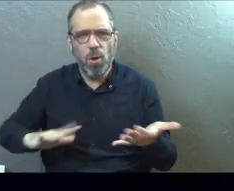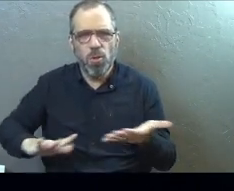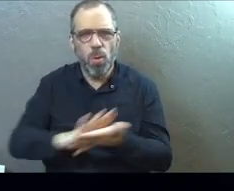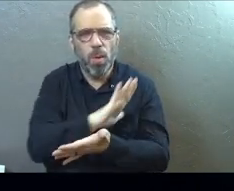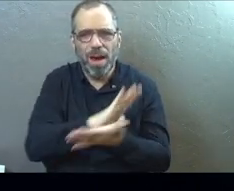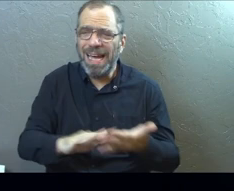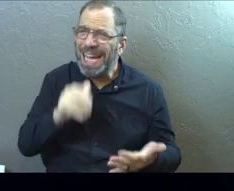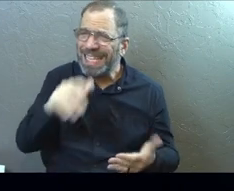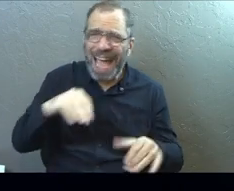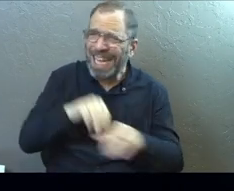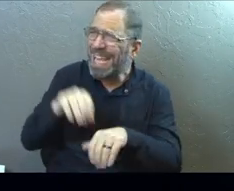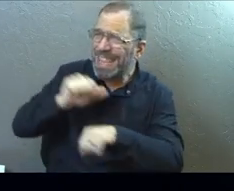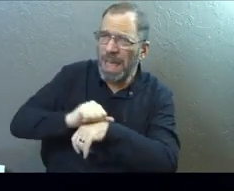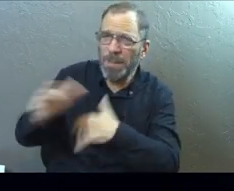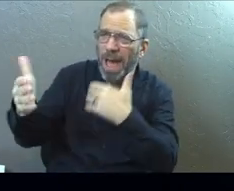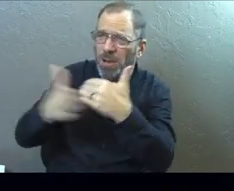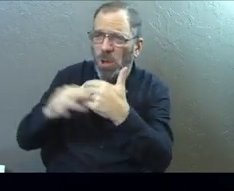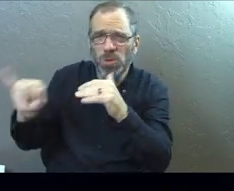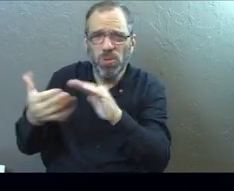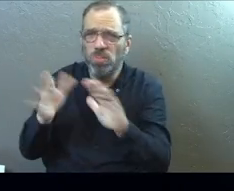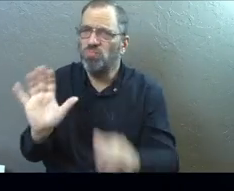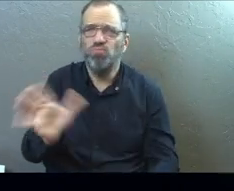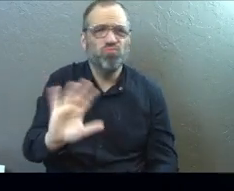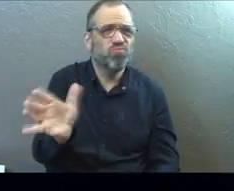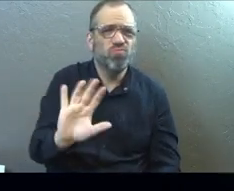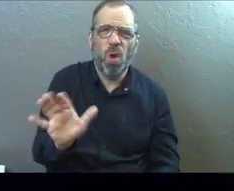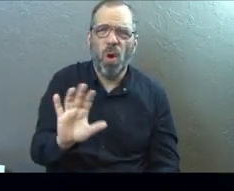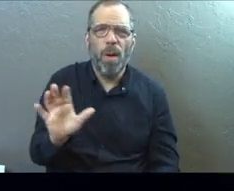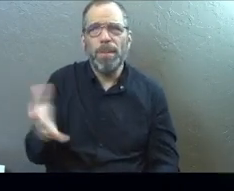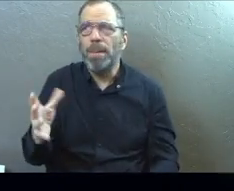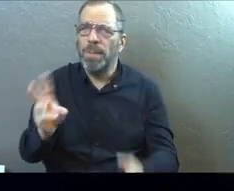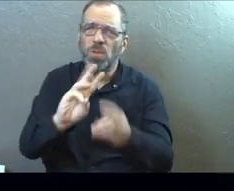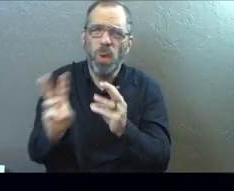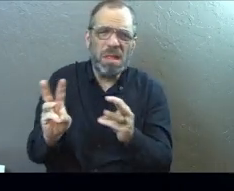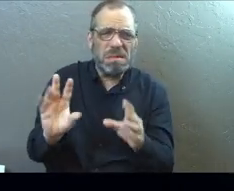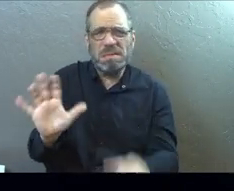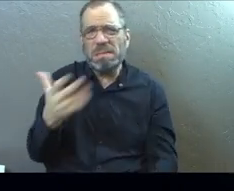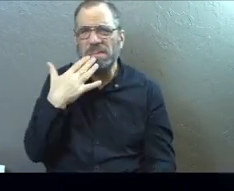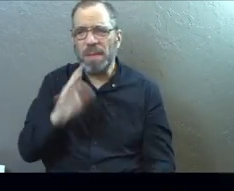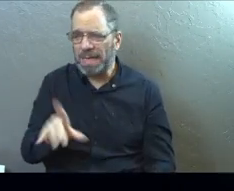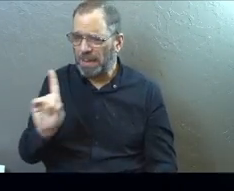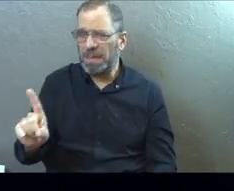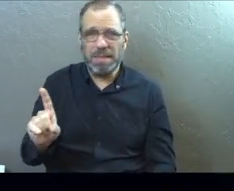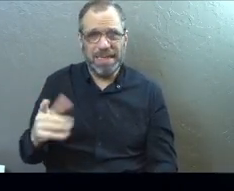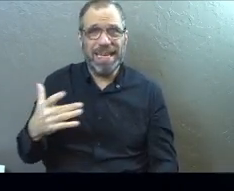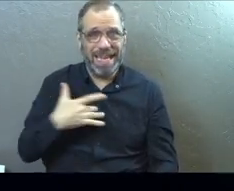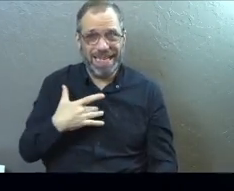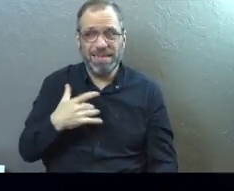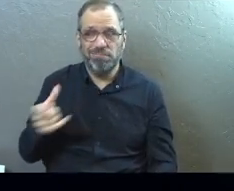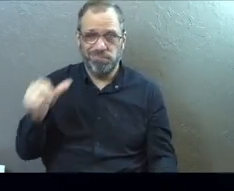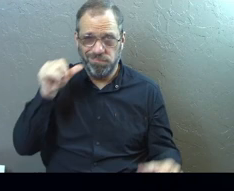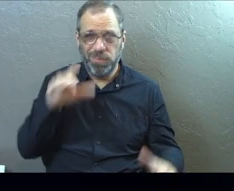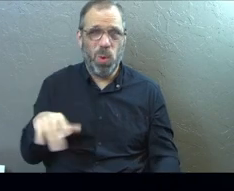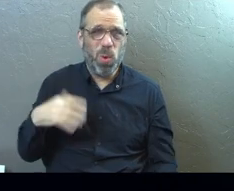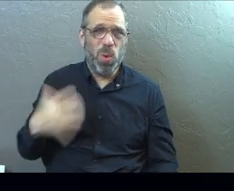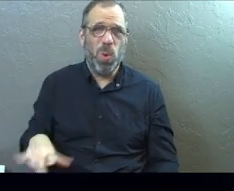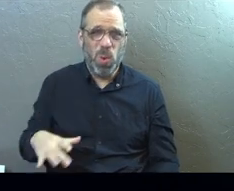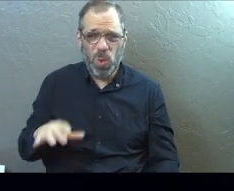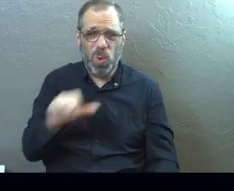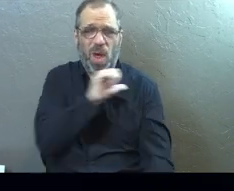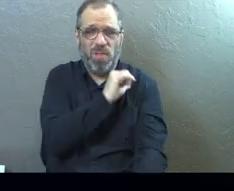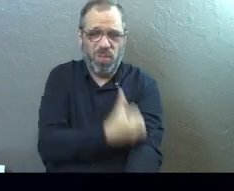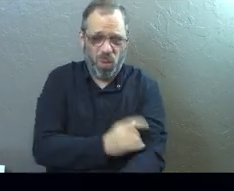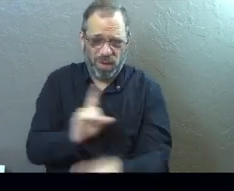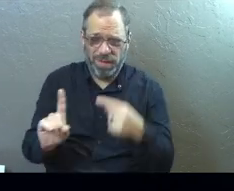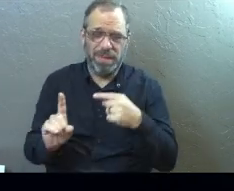He's not living deep into the mountains closer to Jerusalem or anything like that, where maybe the weather's not as nice. Like the dude's received some favor, right? So he's got some favor. He's got some